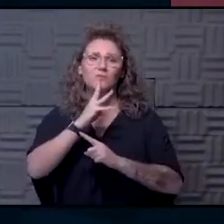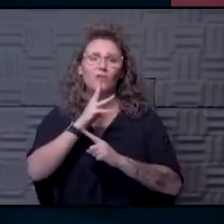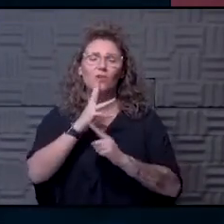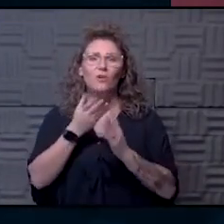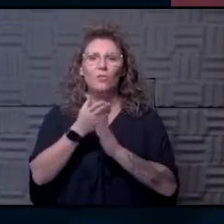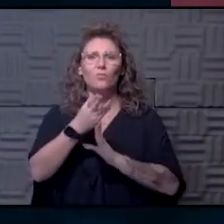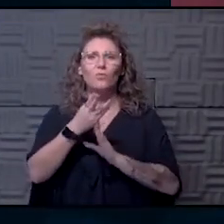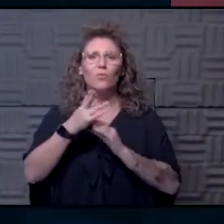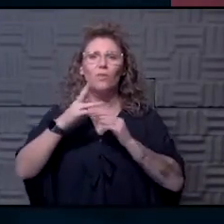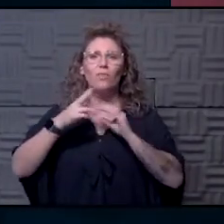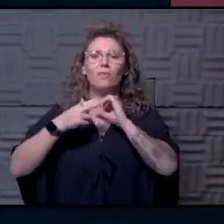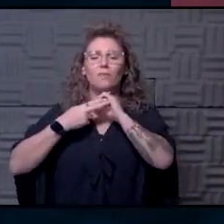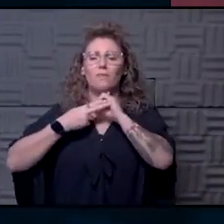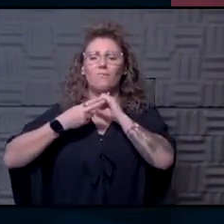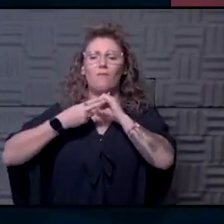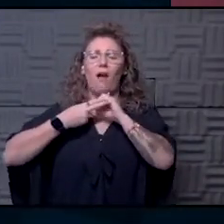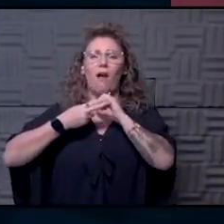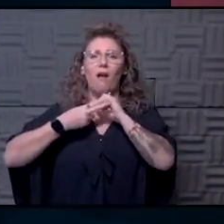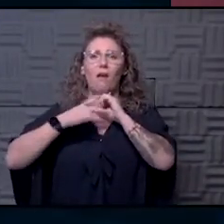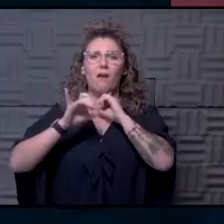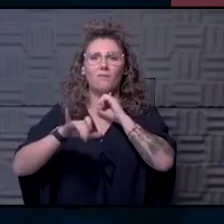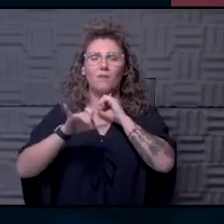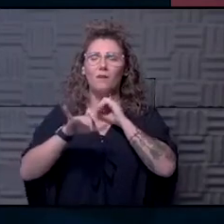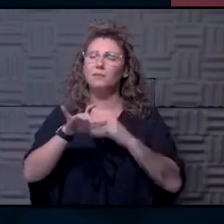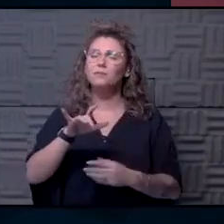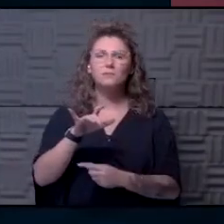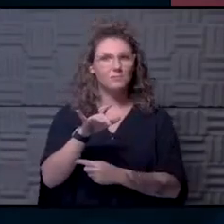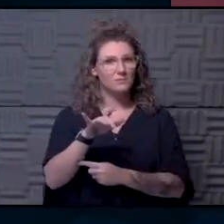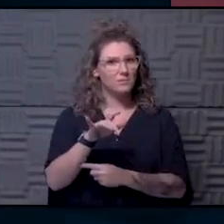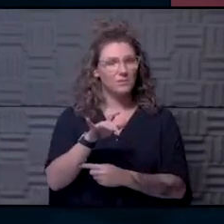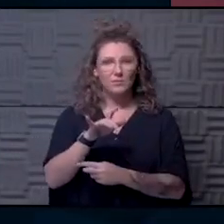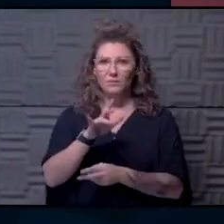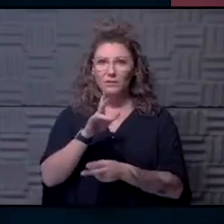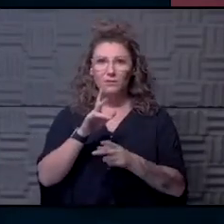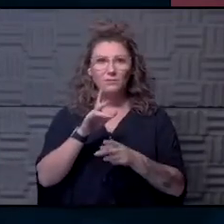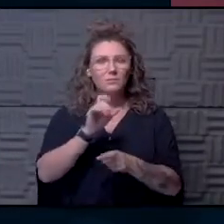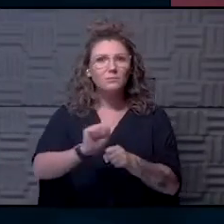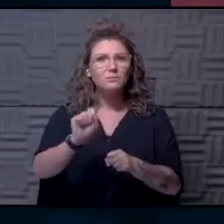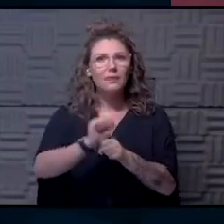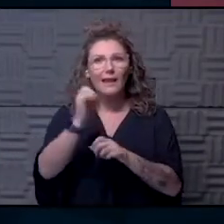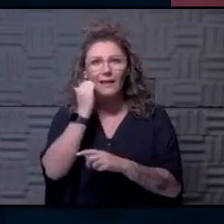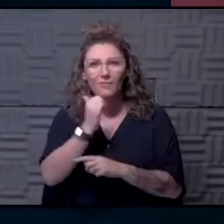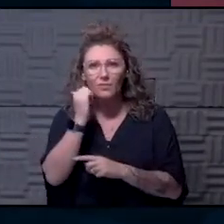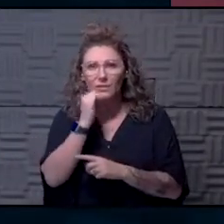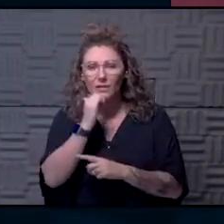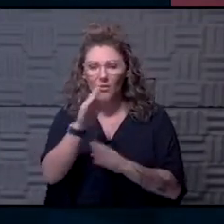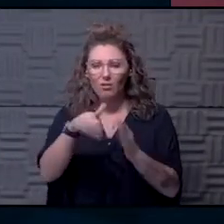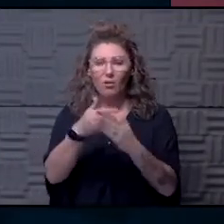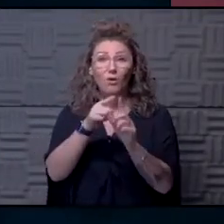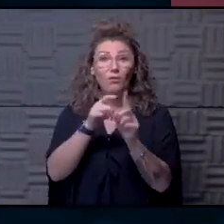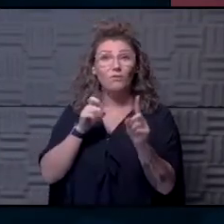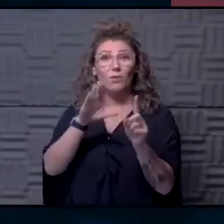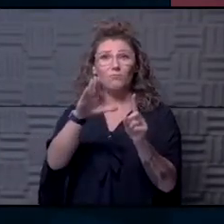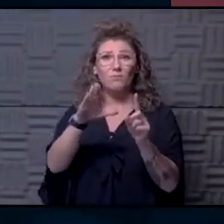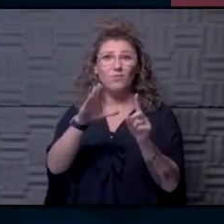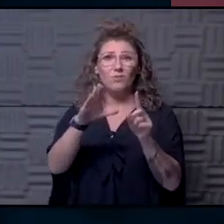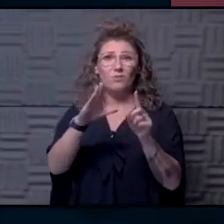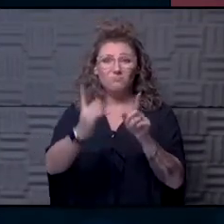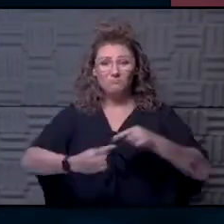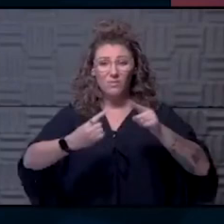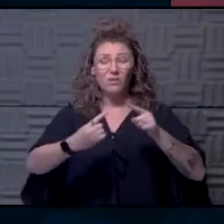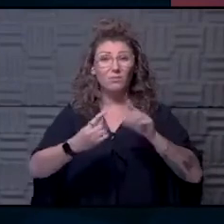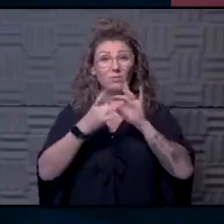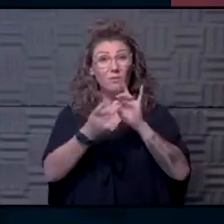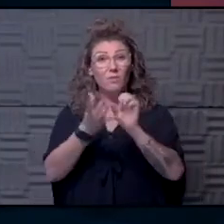on your trike. So that's a chore every day. And all of this from, from your battle with COVID-19.